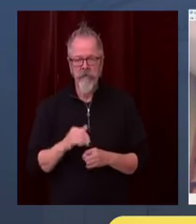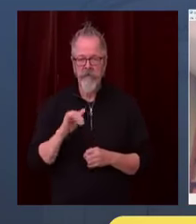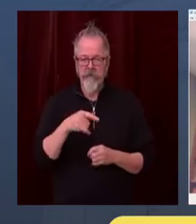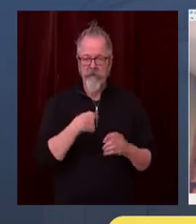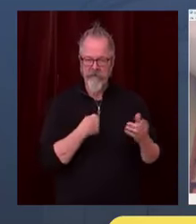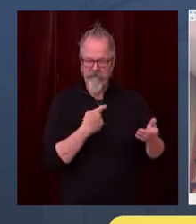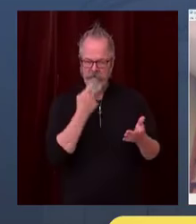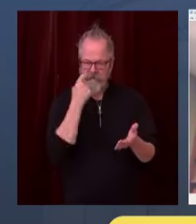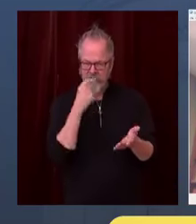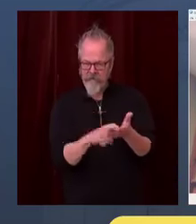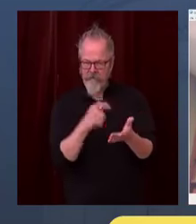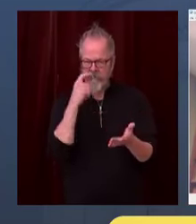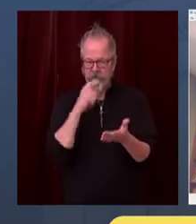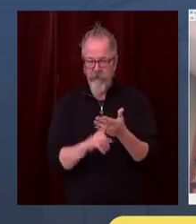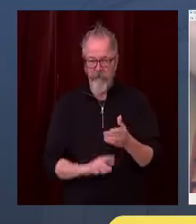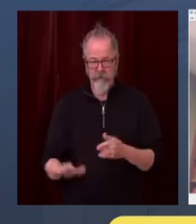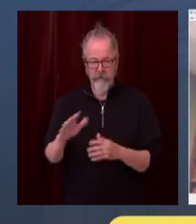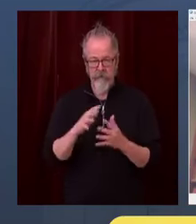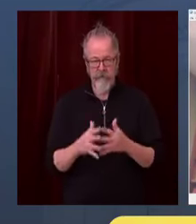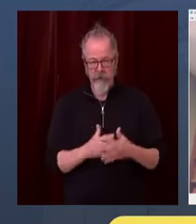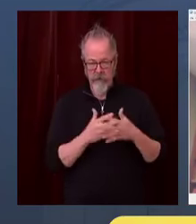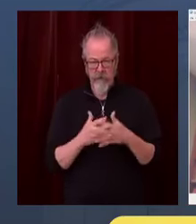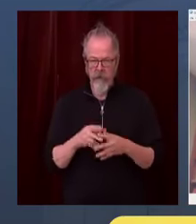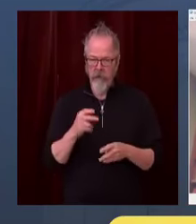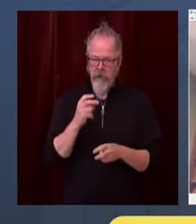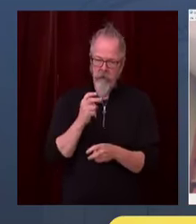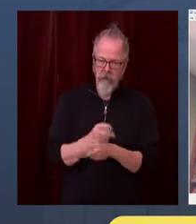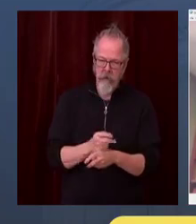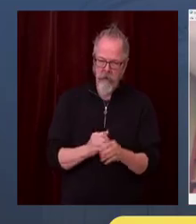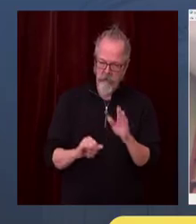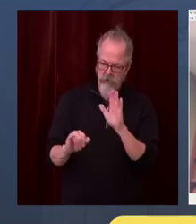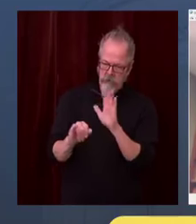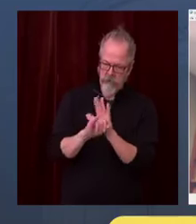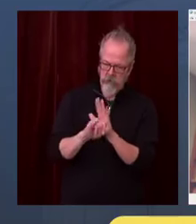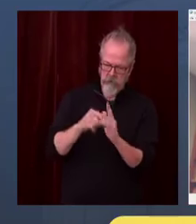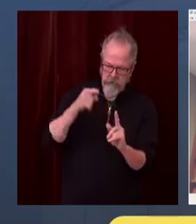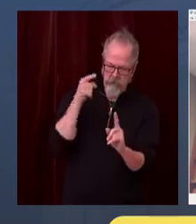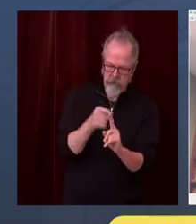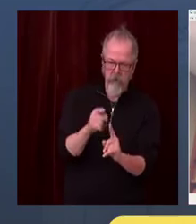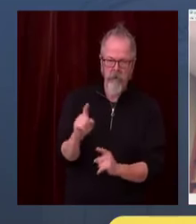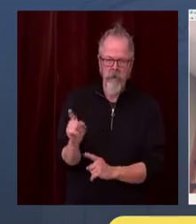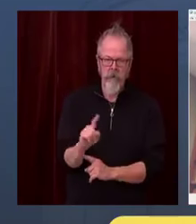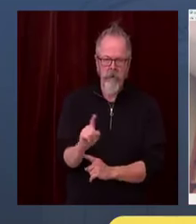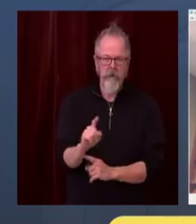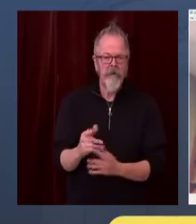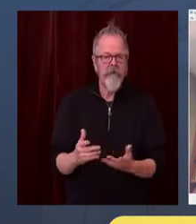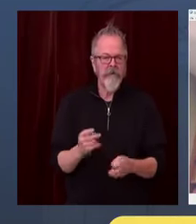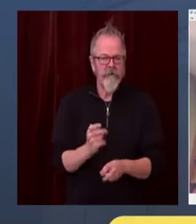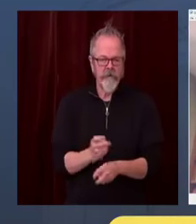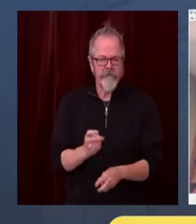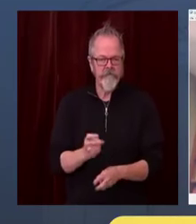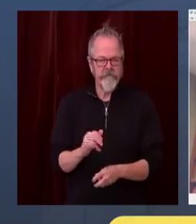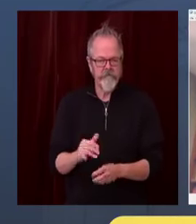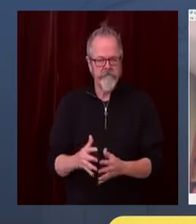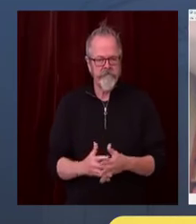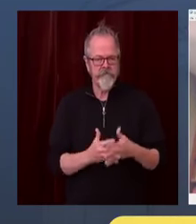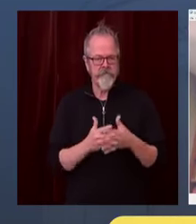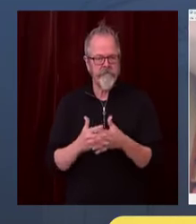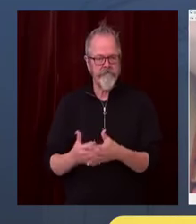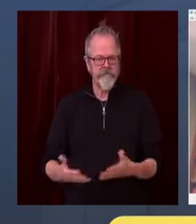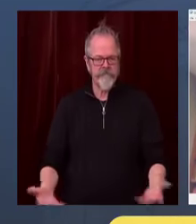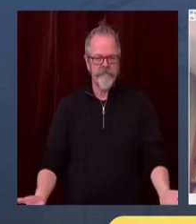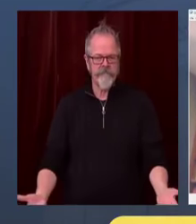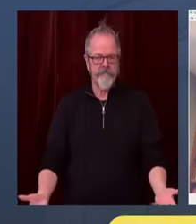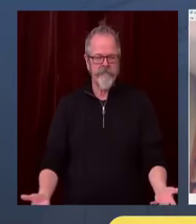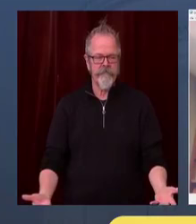around how the virus is spread, and reports of outbreak investigations from other areas. Our leading national infectious